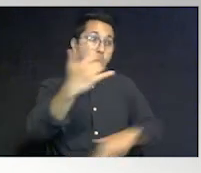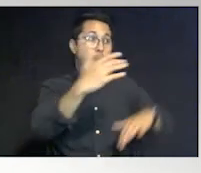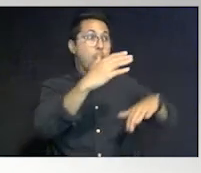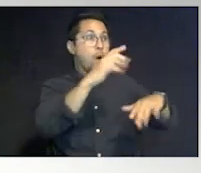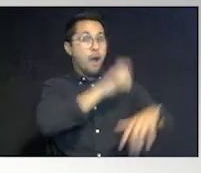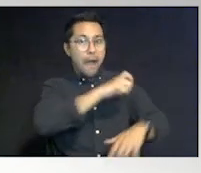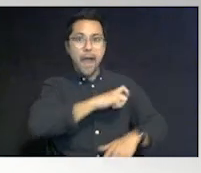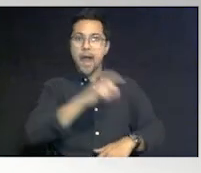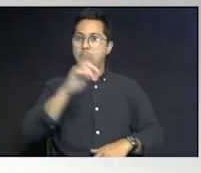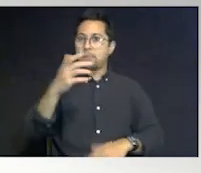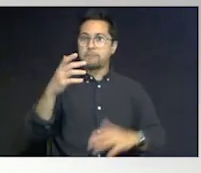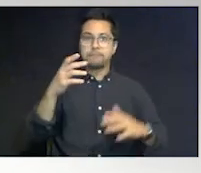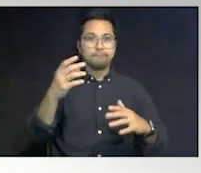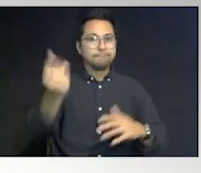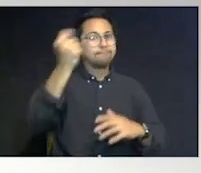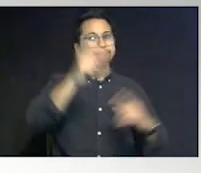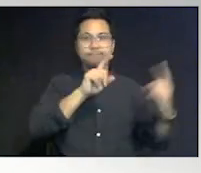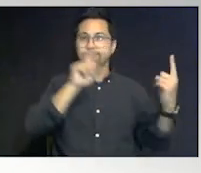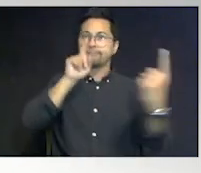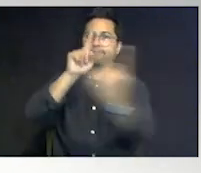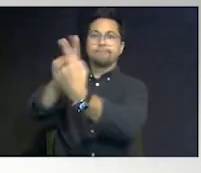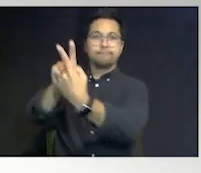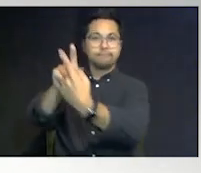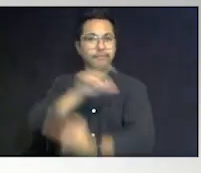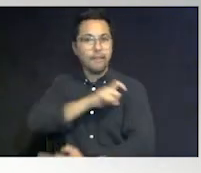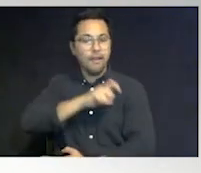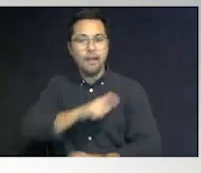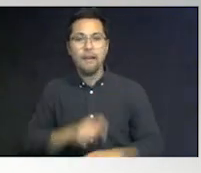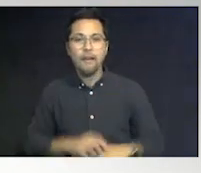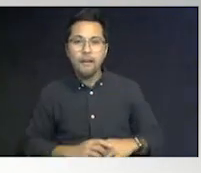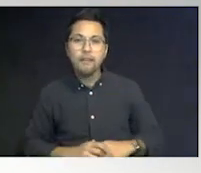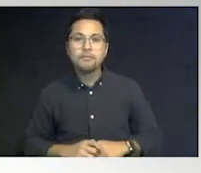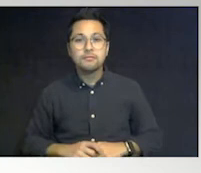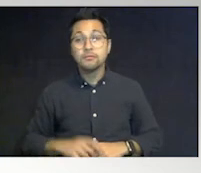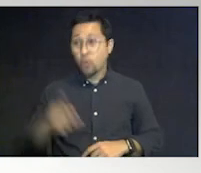police interaction. And your child is already on sighting level 100.